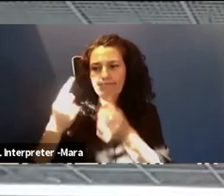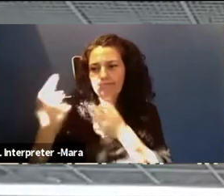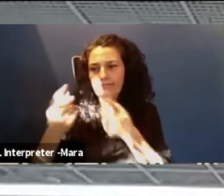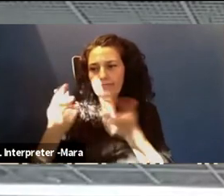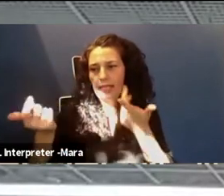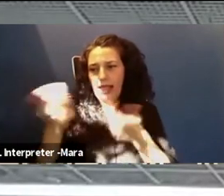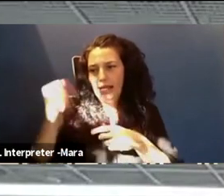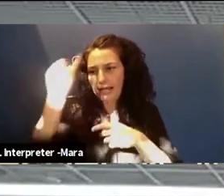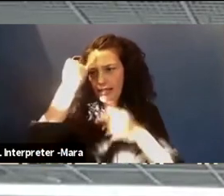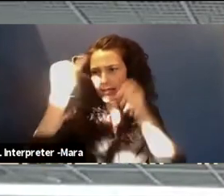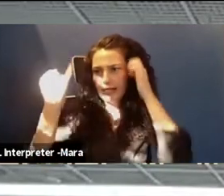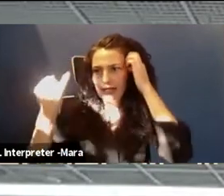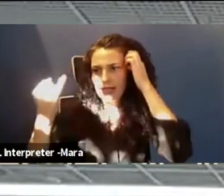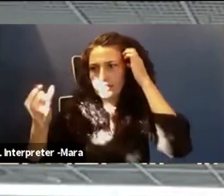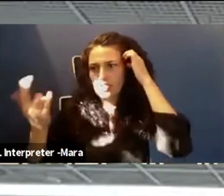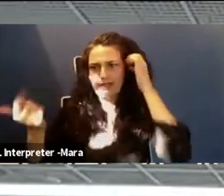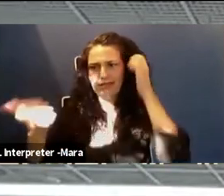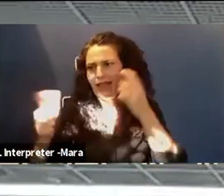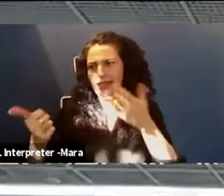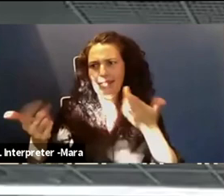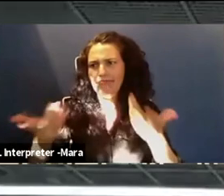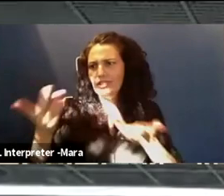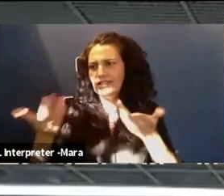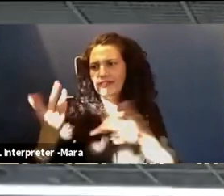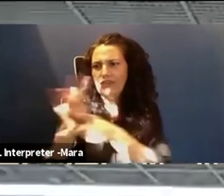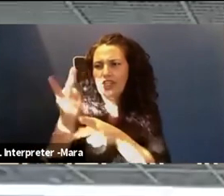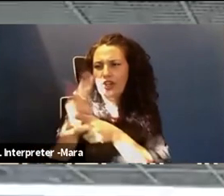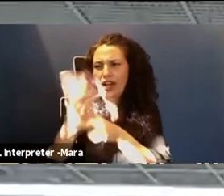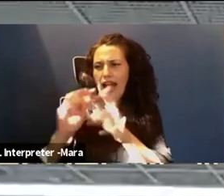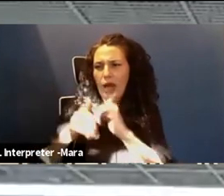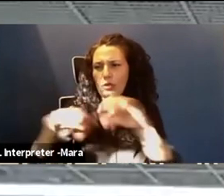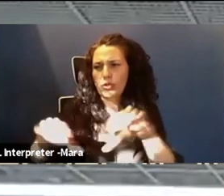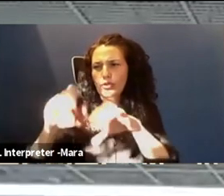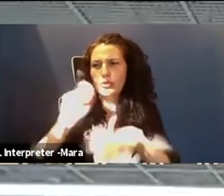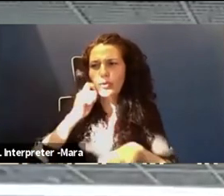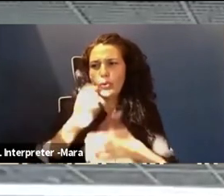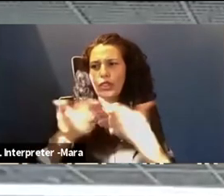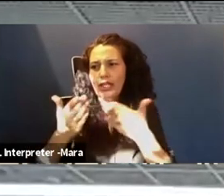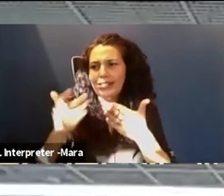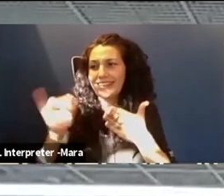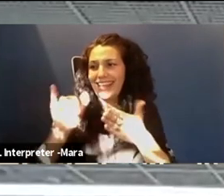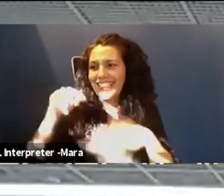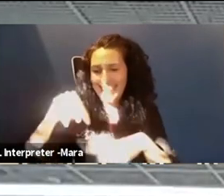ideas and just get some, you know, figure out how we can do cool things like this for kids around the country.